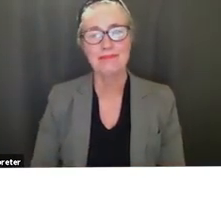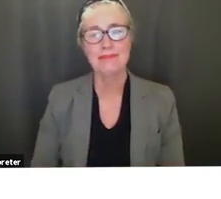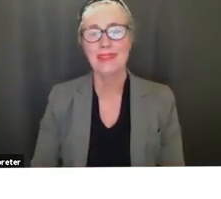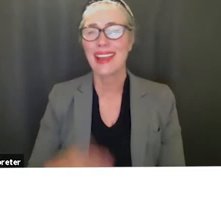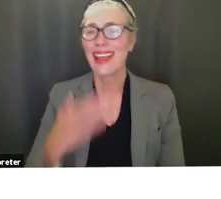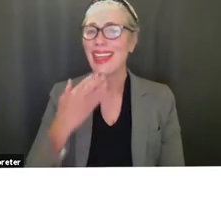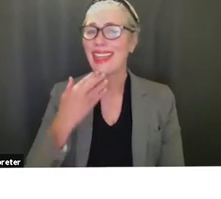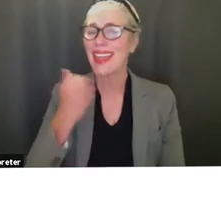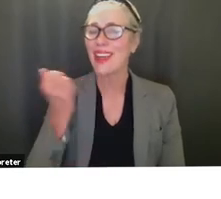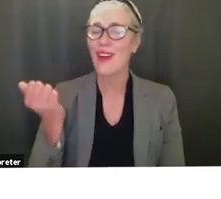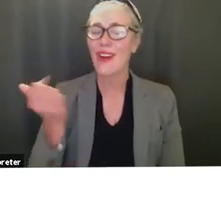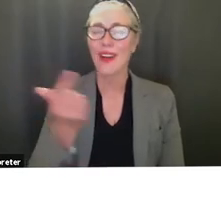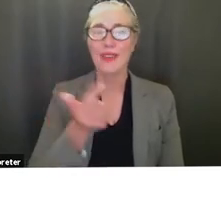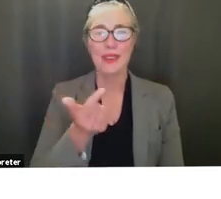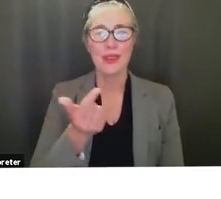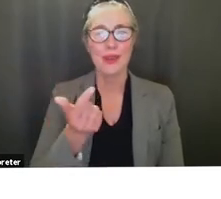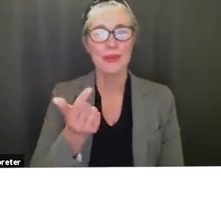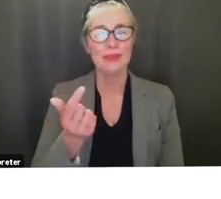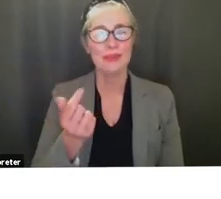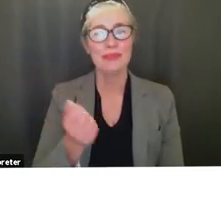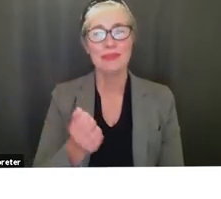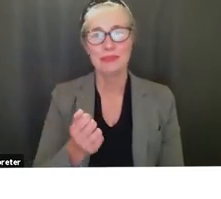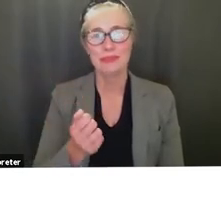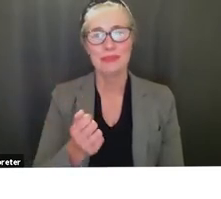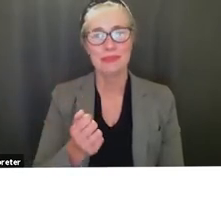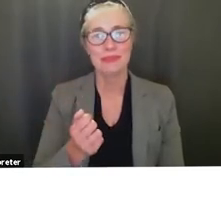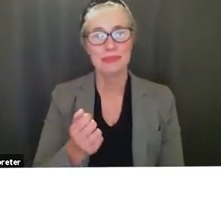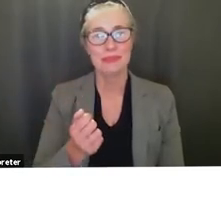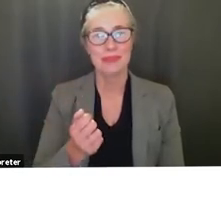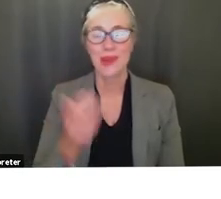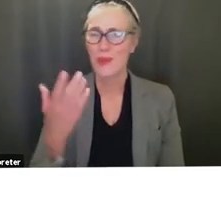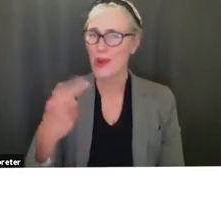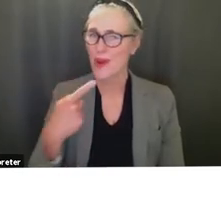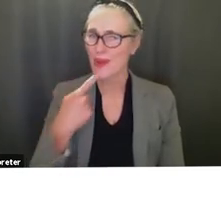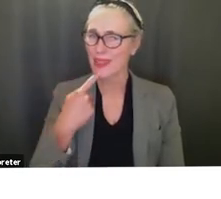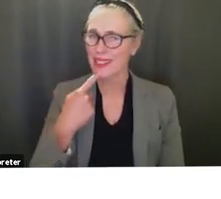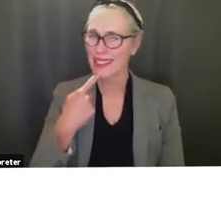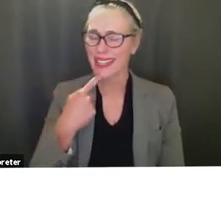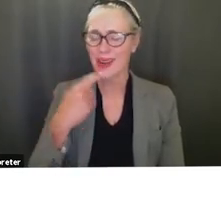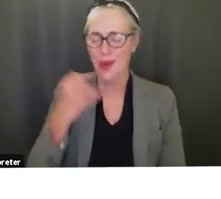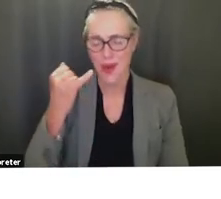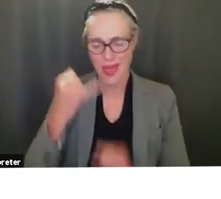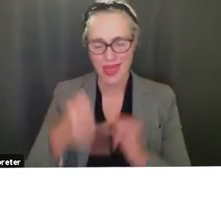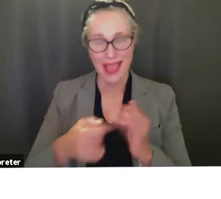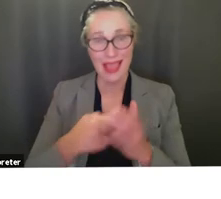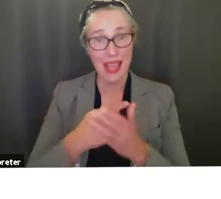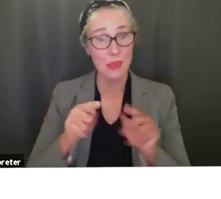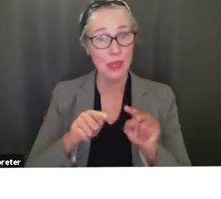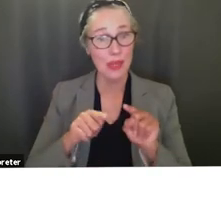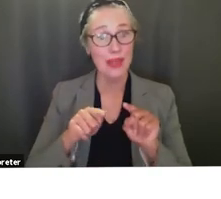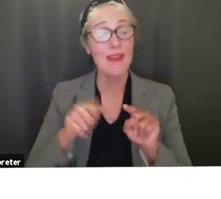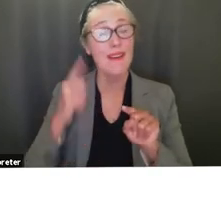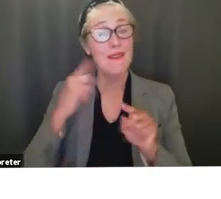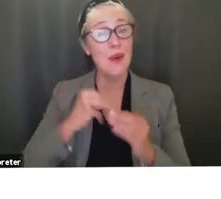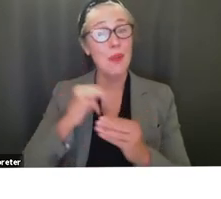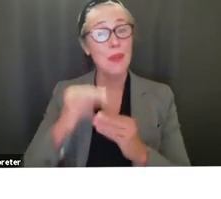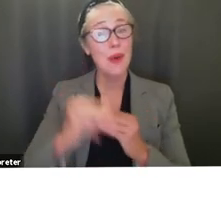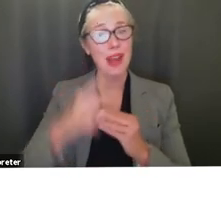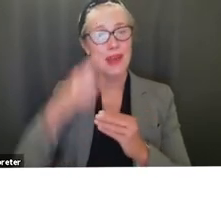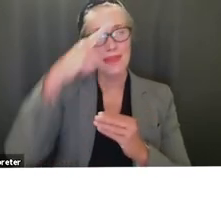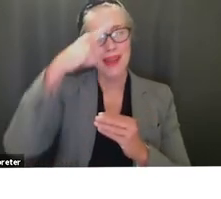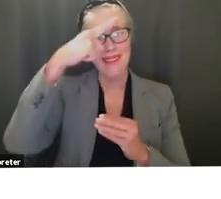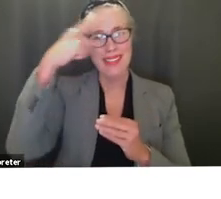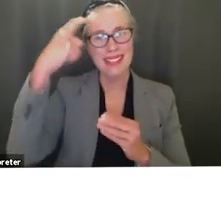as has been said earlier by some of the board members this is the last week of summer learning more than anything i